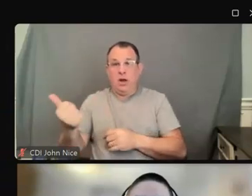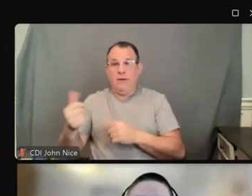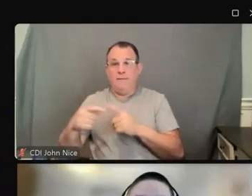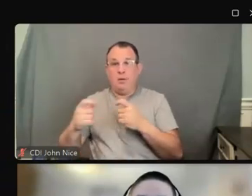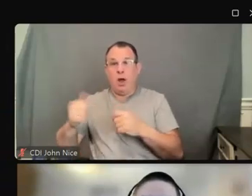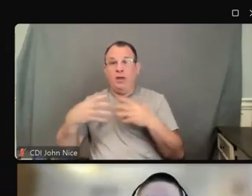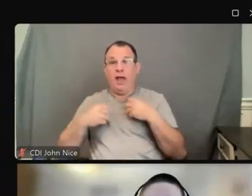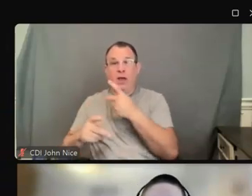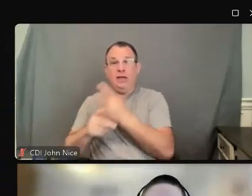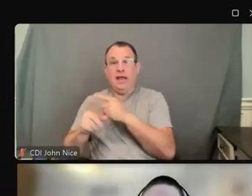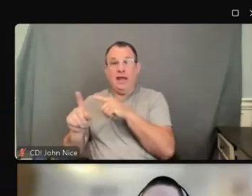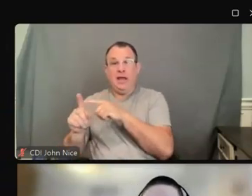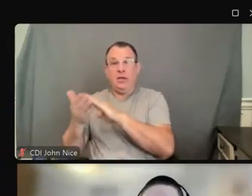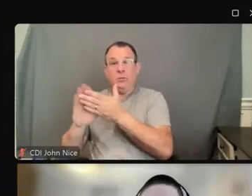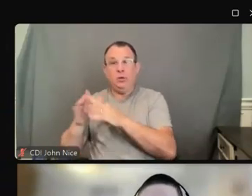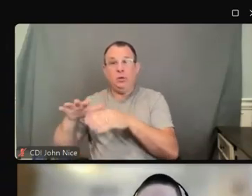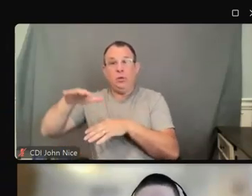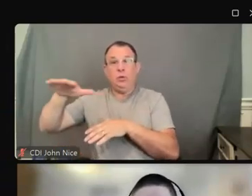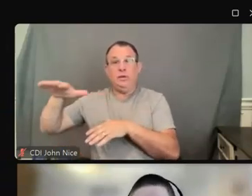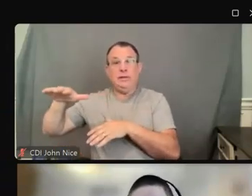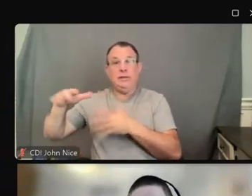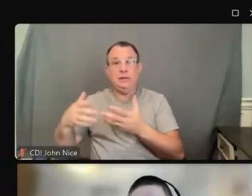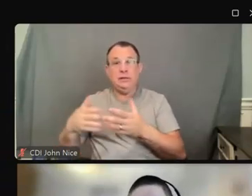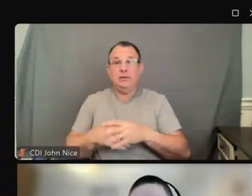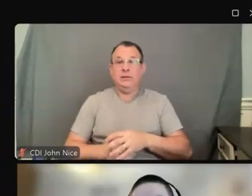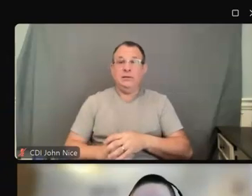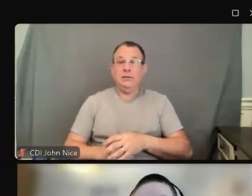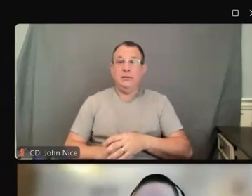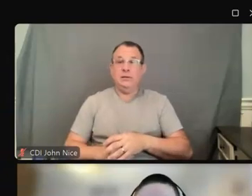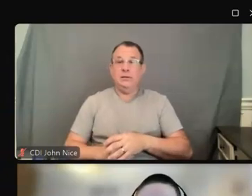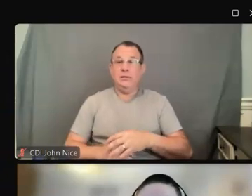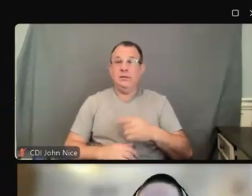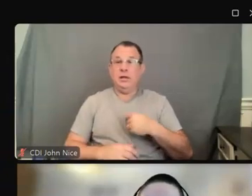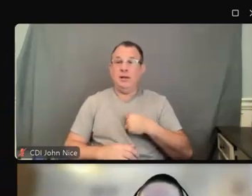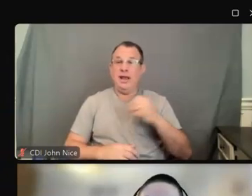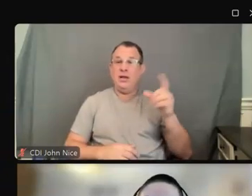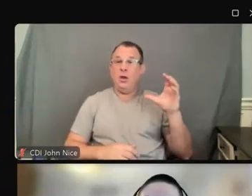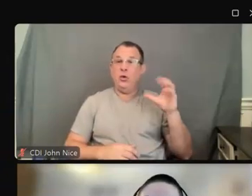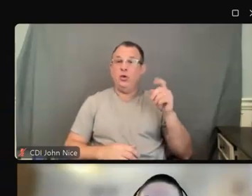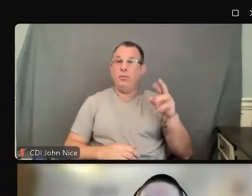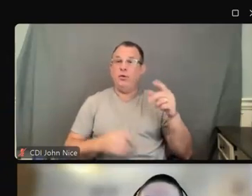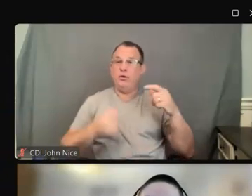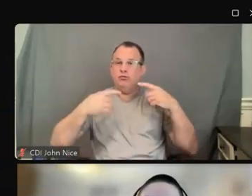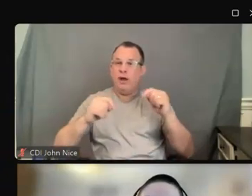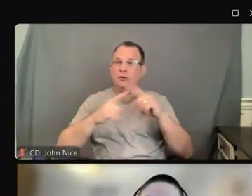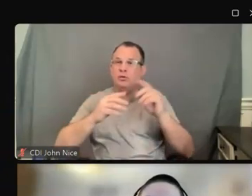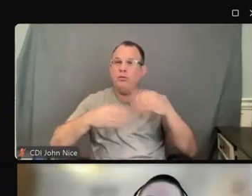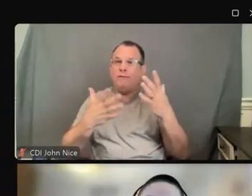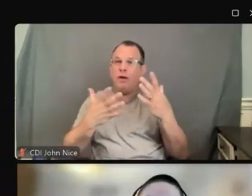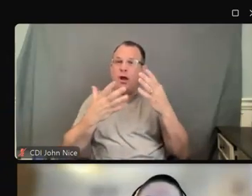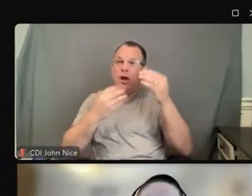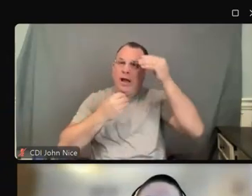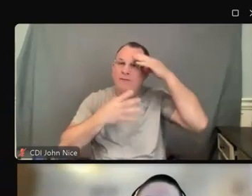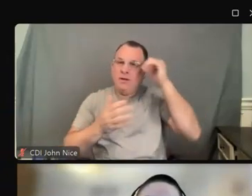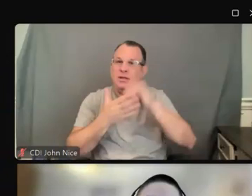So I'm going to – Cooper and I are both trying to provide useful information to both of you. But if we don't make it